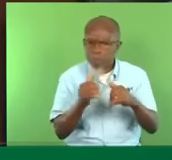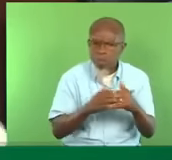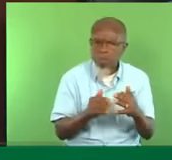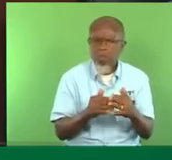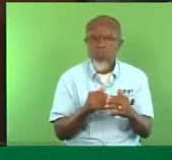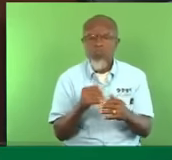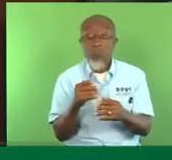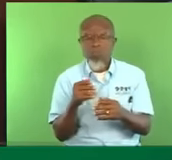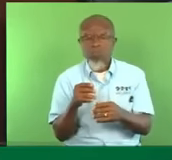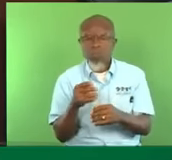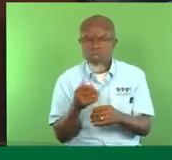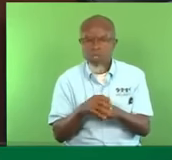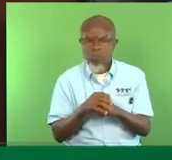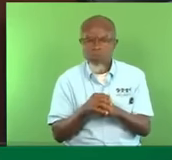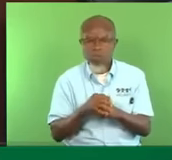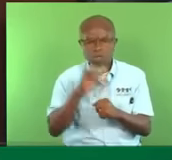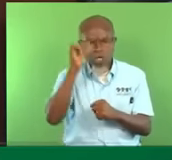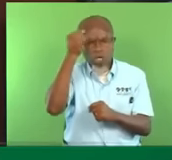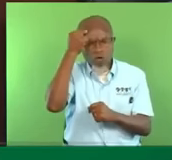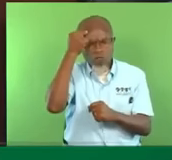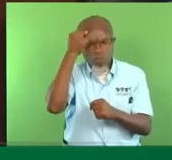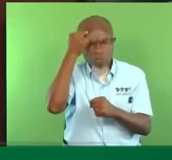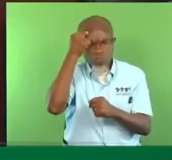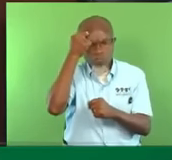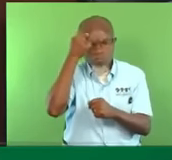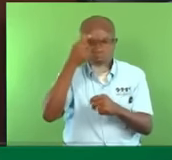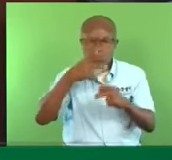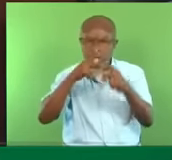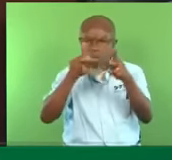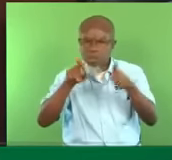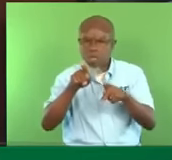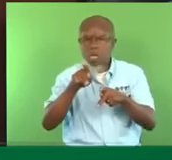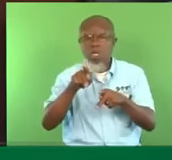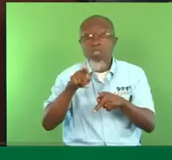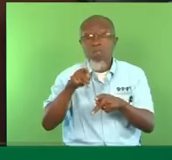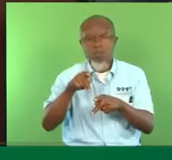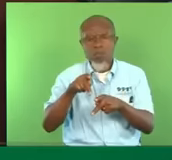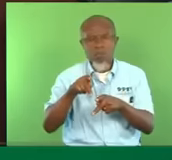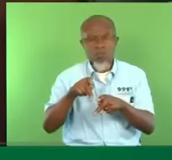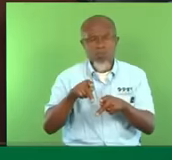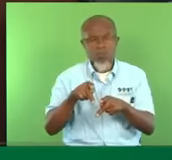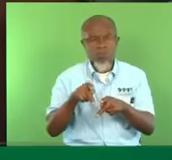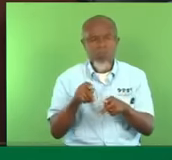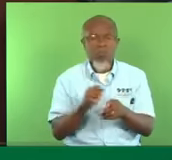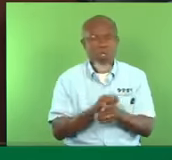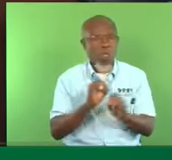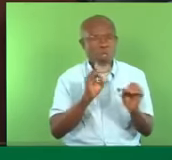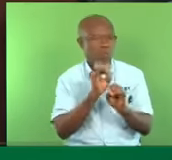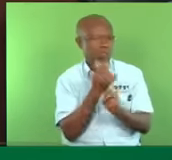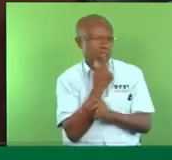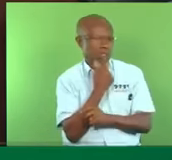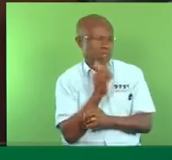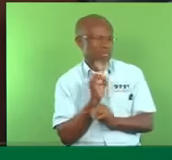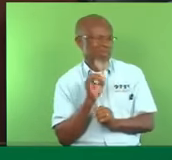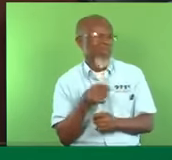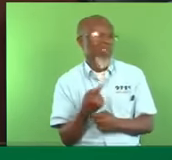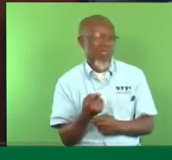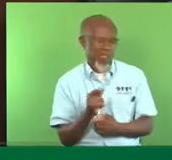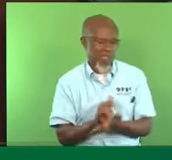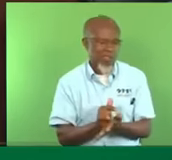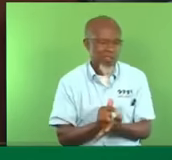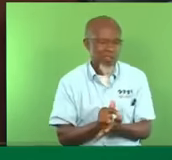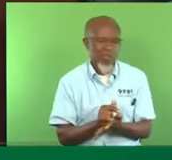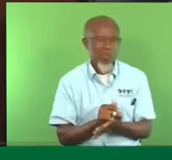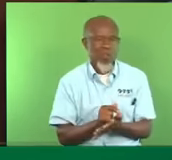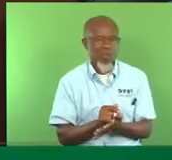notice. I'll tell you why on our next occasion. Mr. Deputy Speaker, so nothing at Penal. I don't know if it's because the minister from Port of